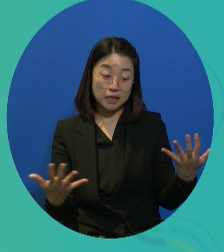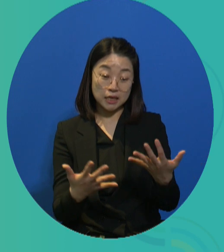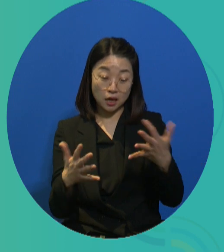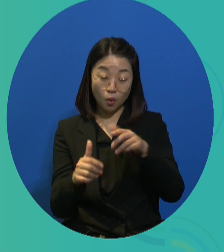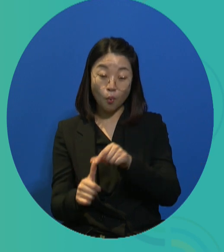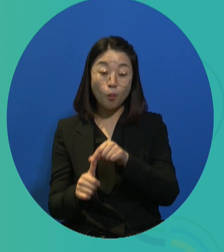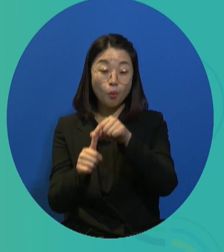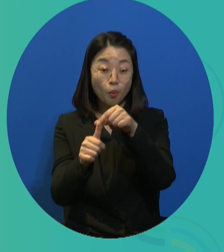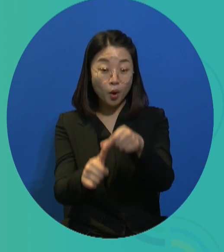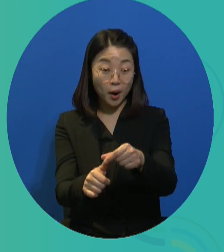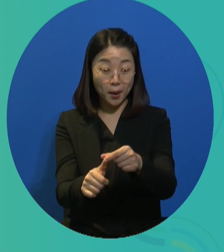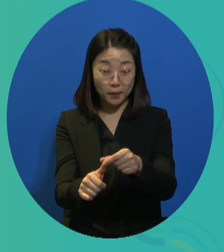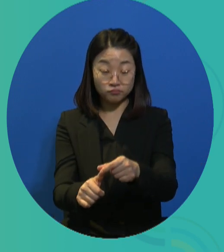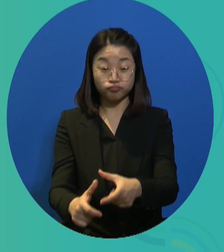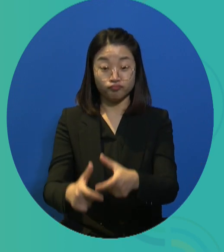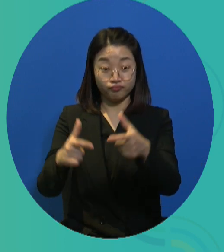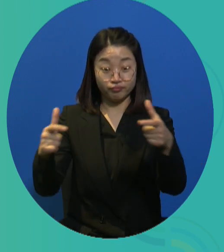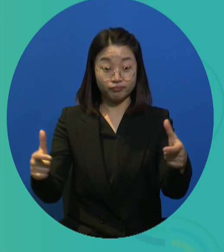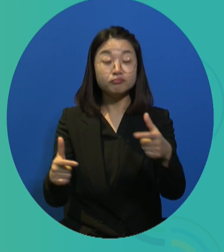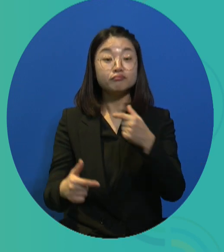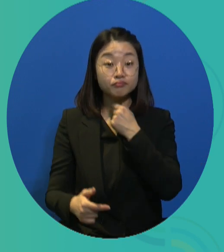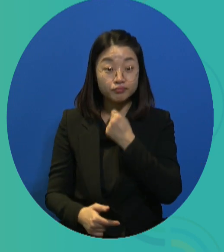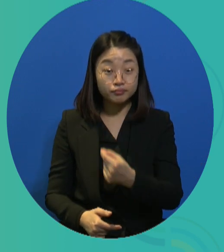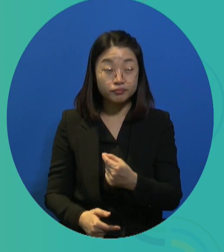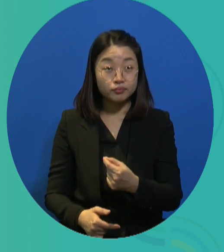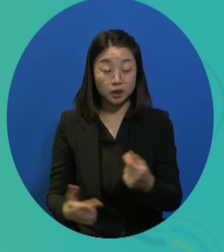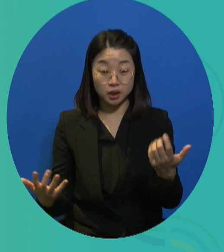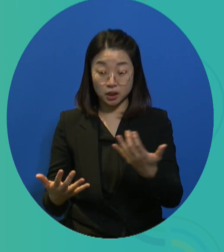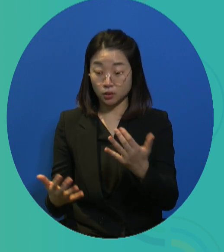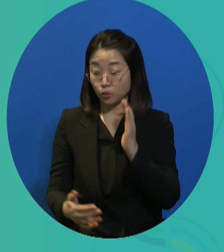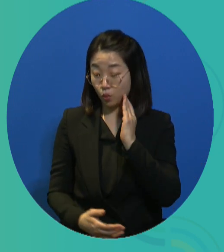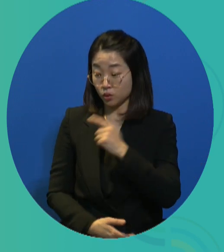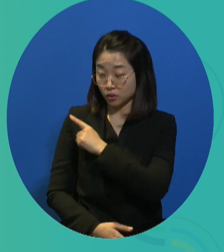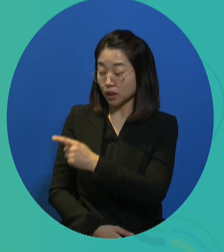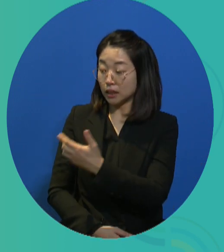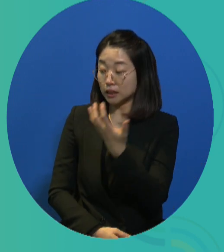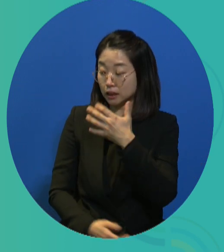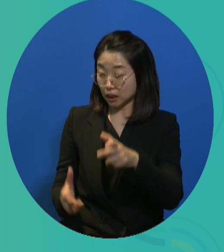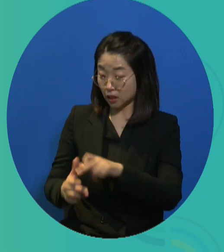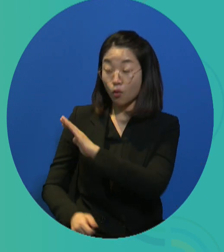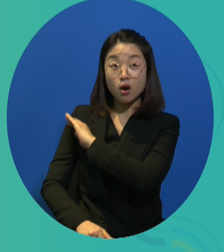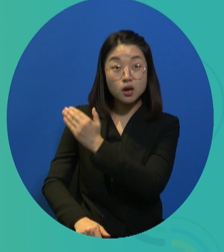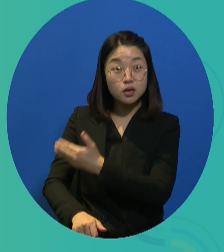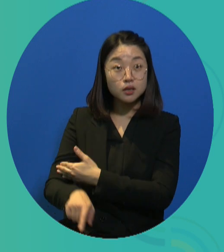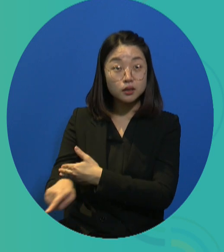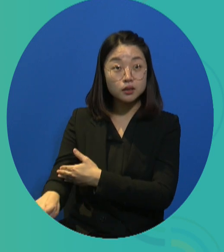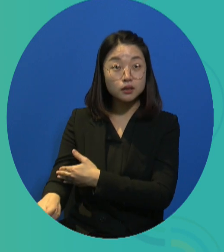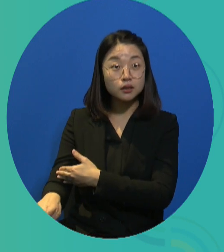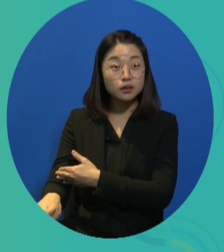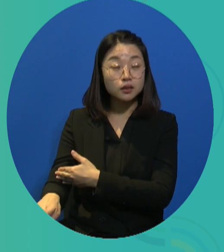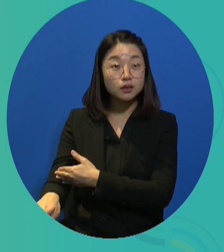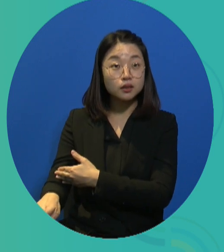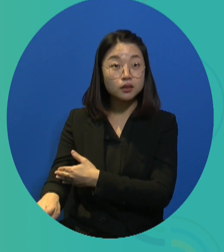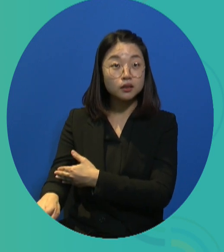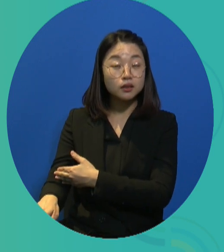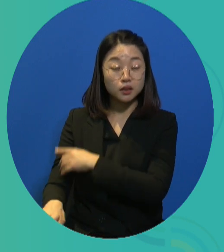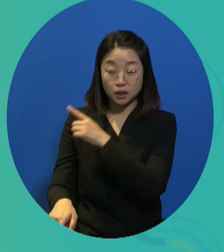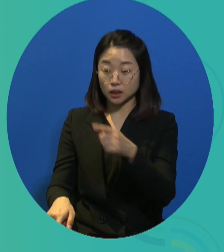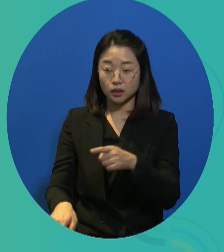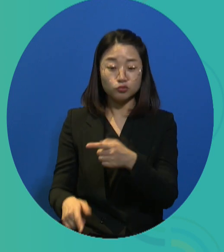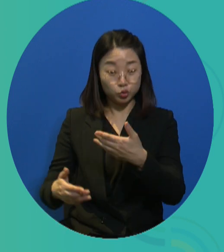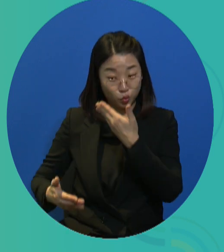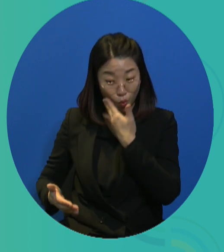As you can see here, there have been various recommendations implemented in the international